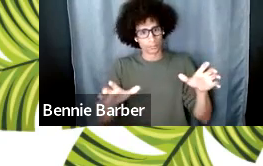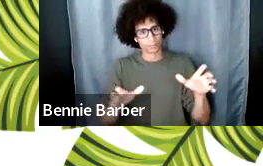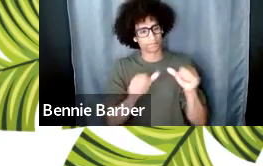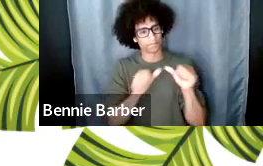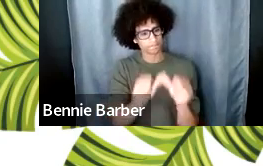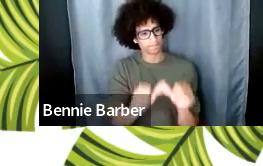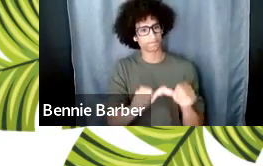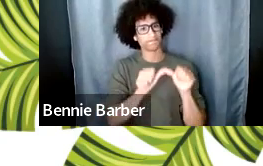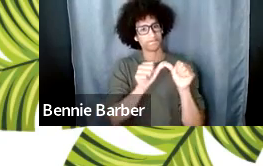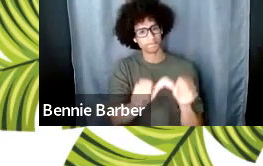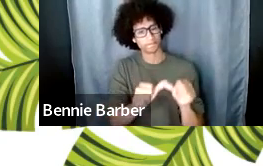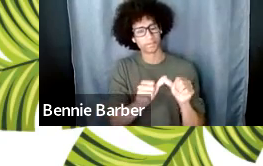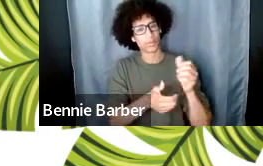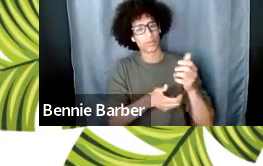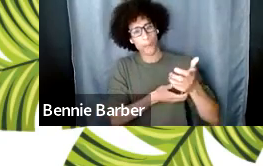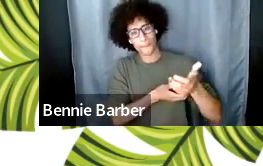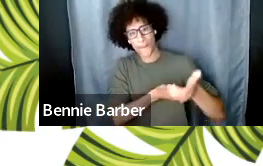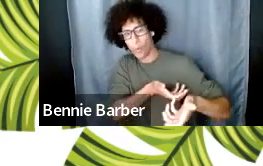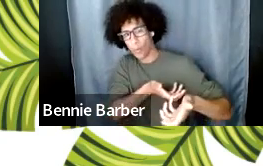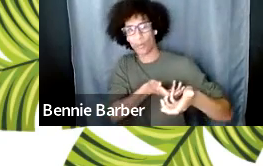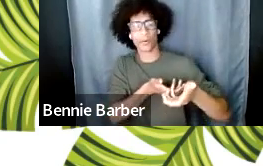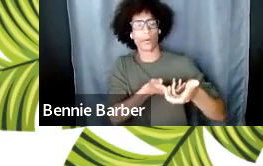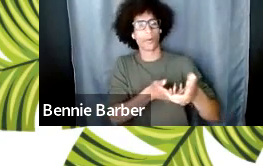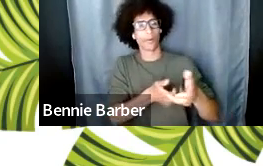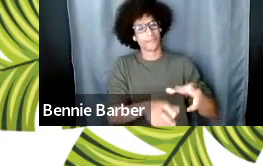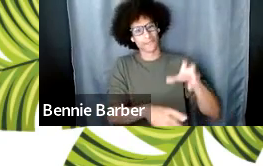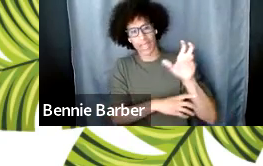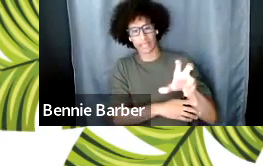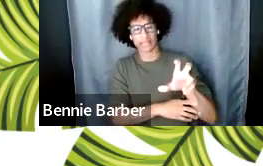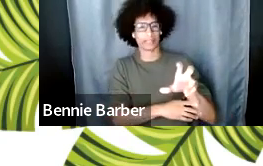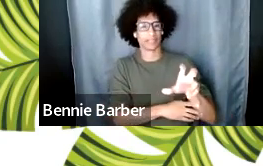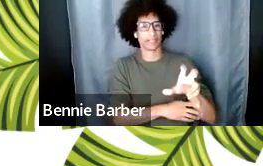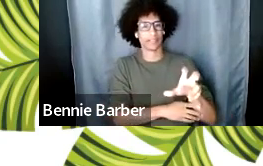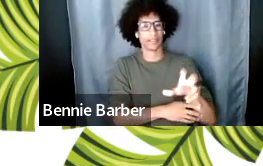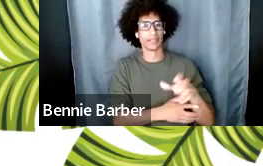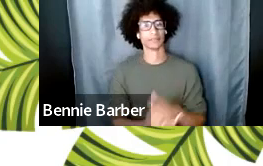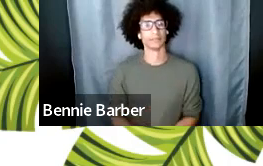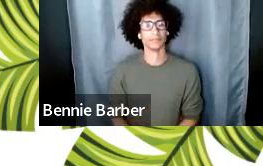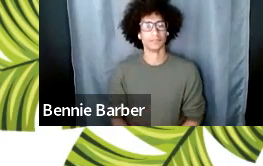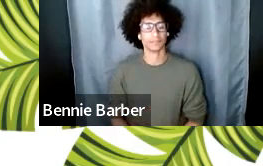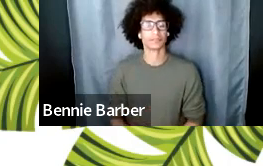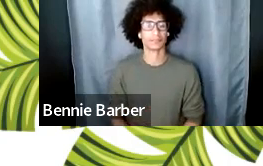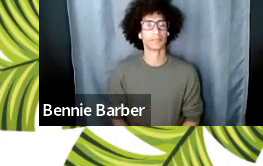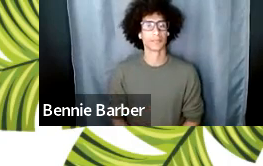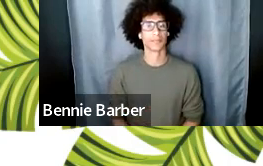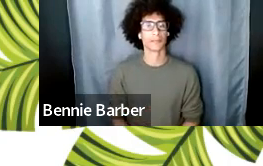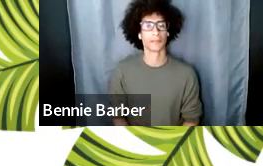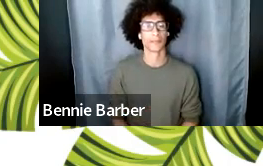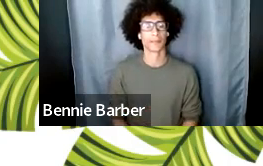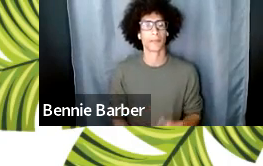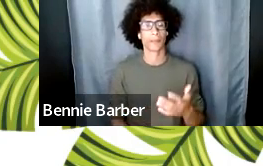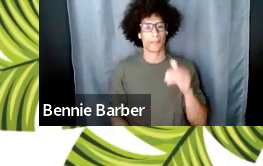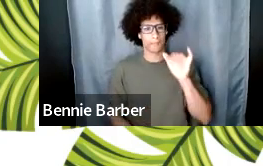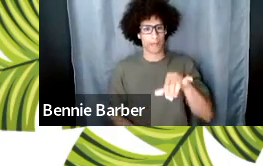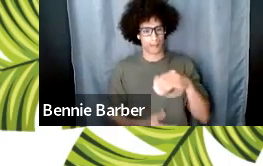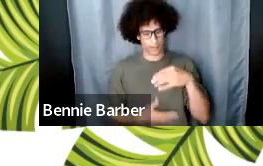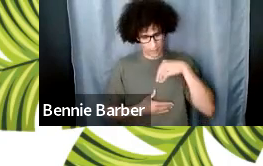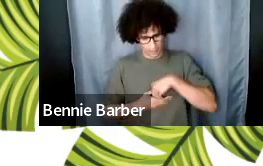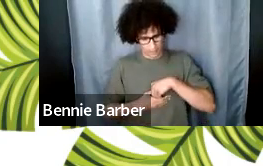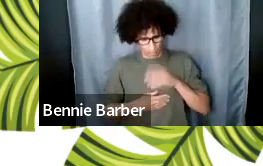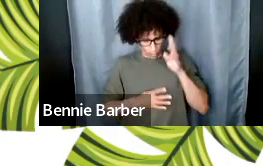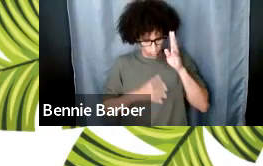to that sentient part of yourself the one that creates creativity right the one that channels story